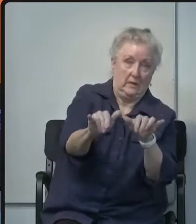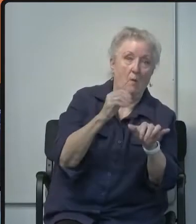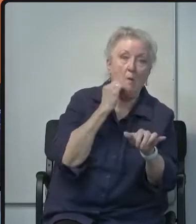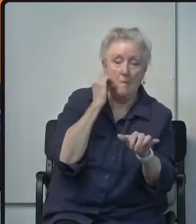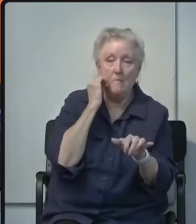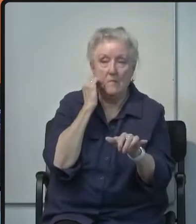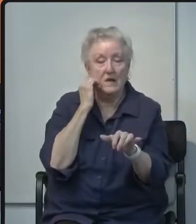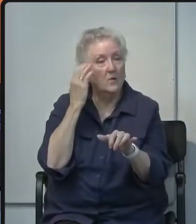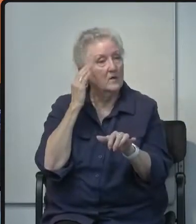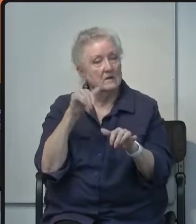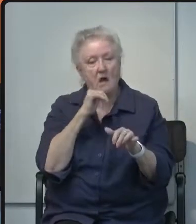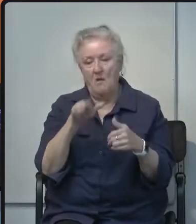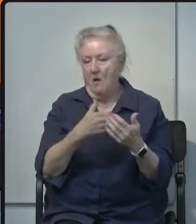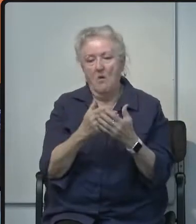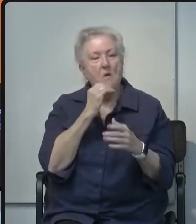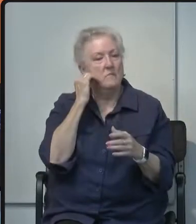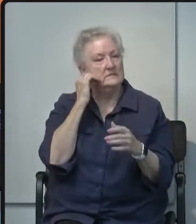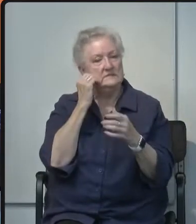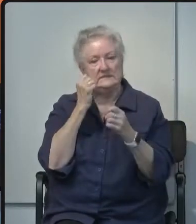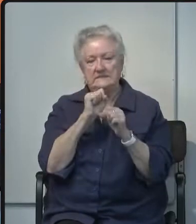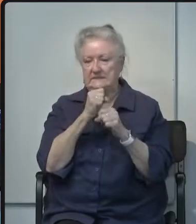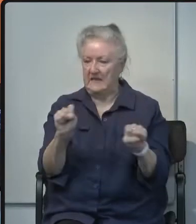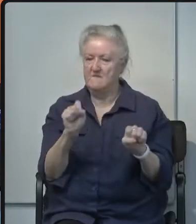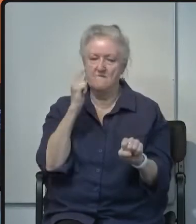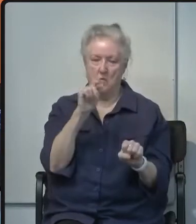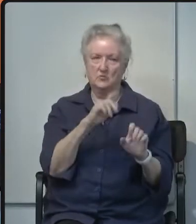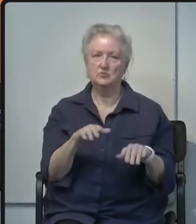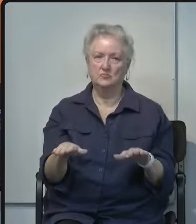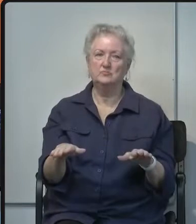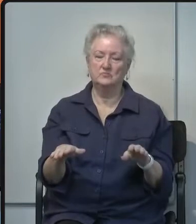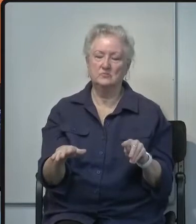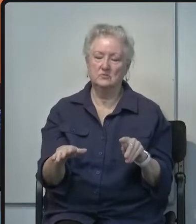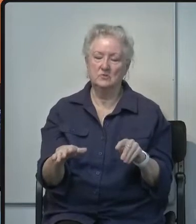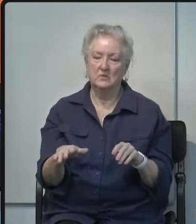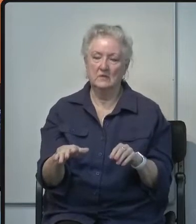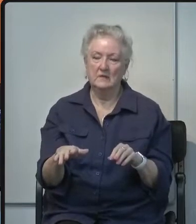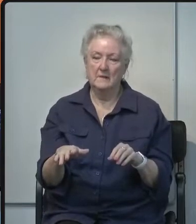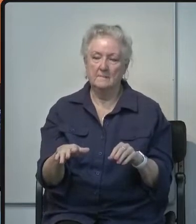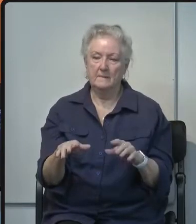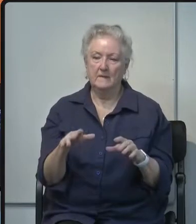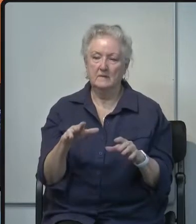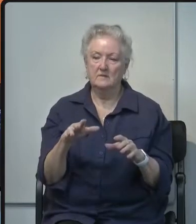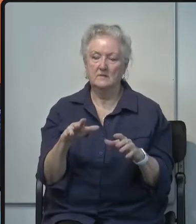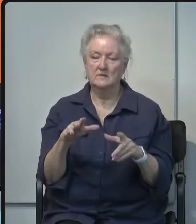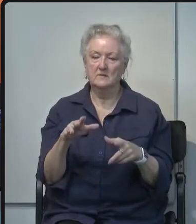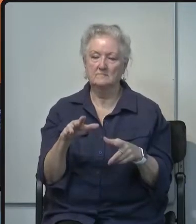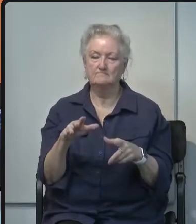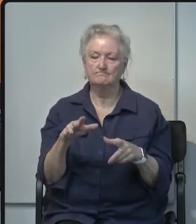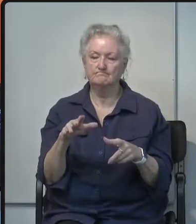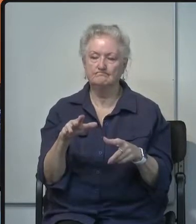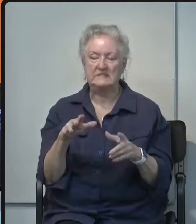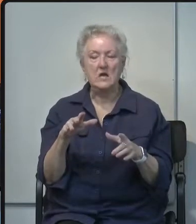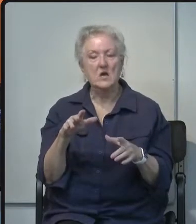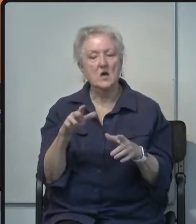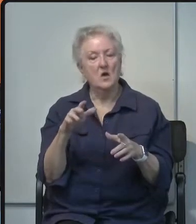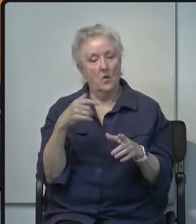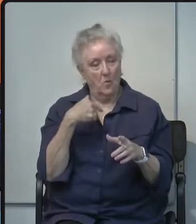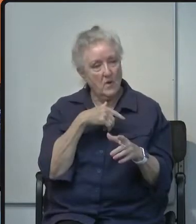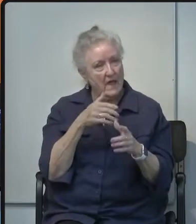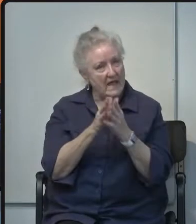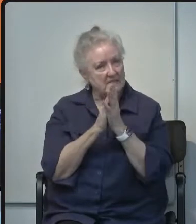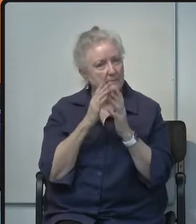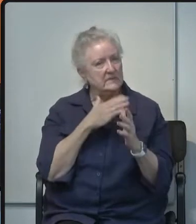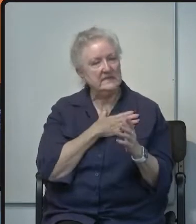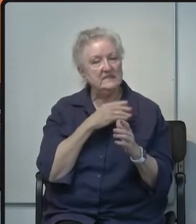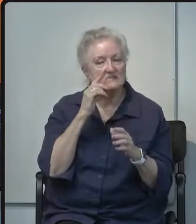all homes are safe for every child so um we're asking folks to please check in